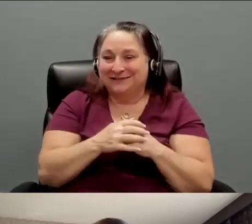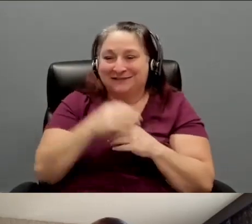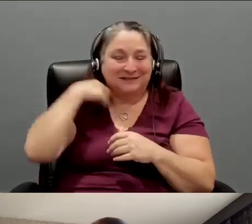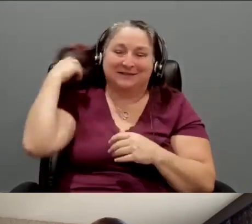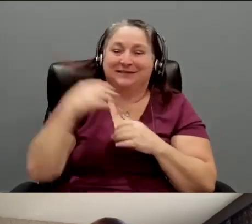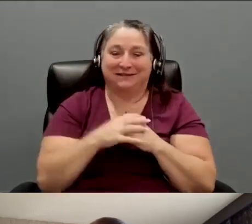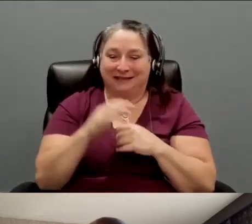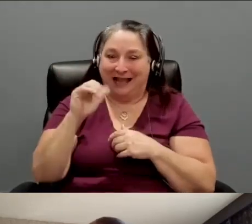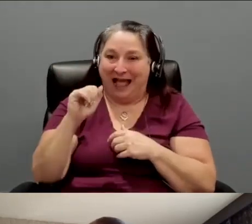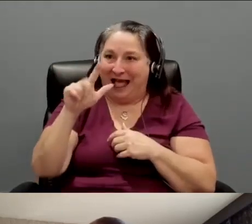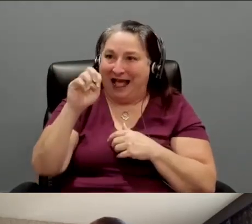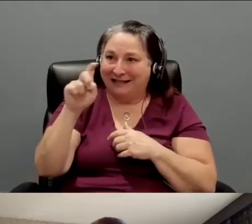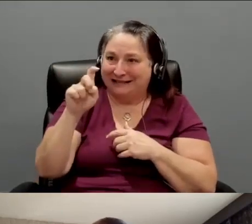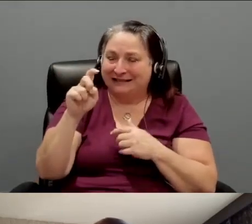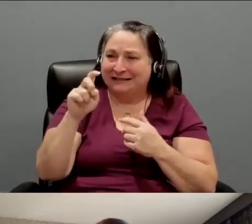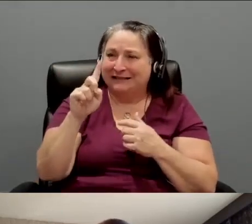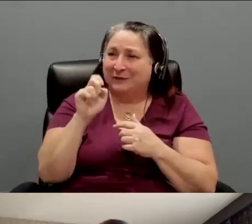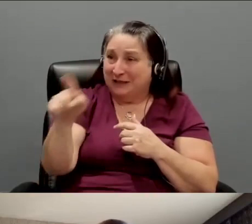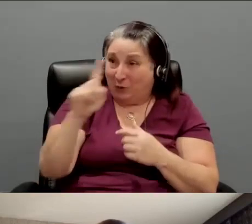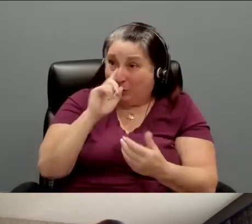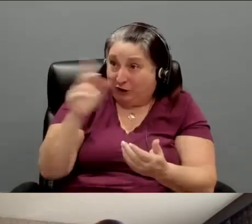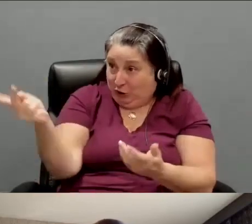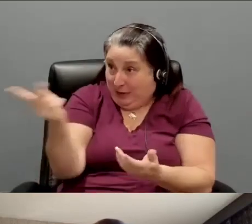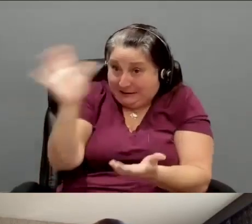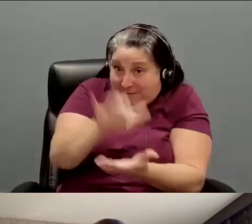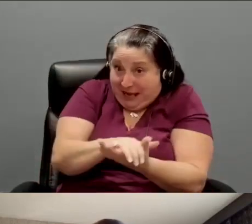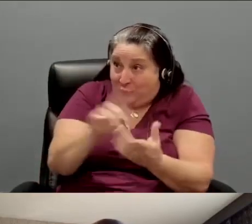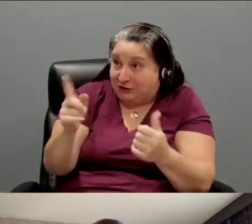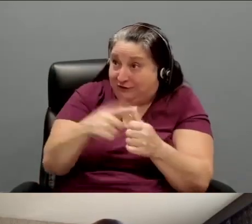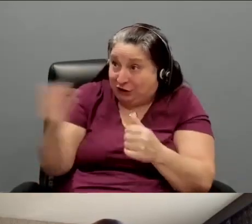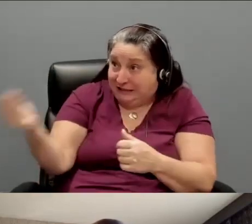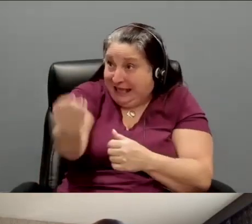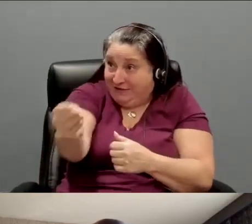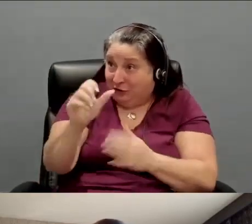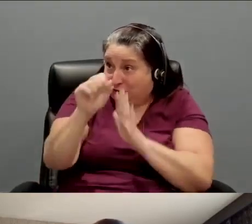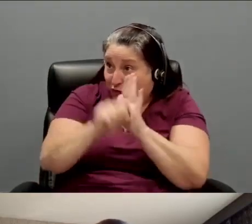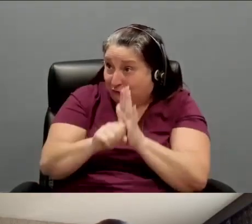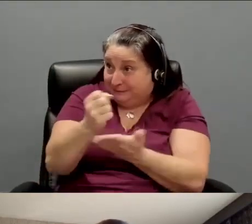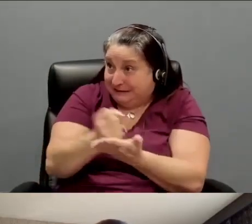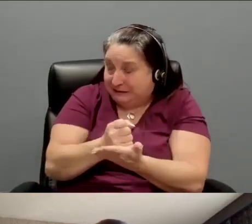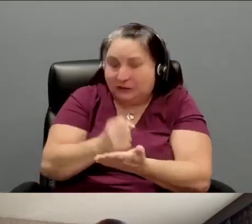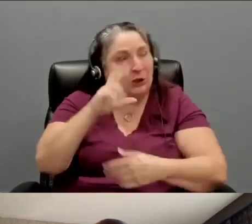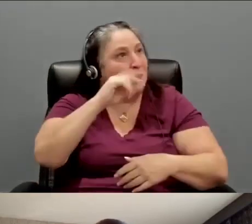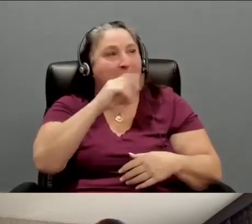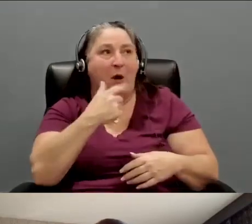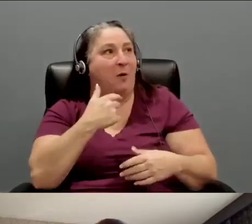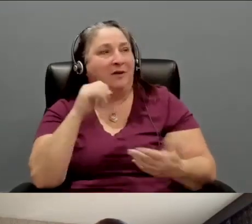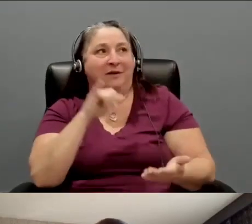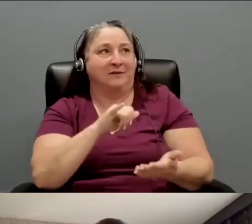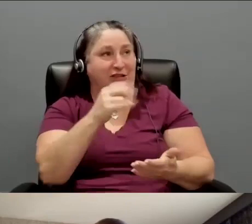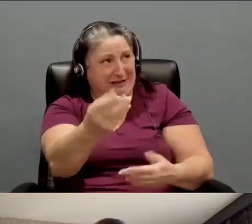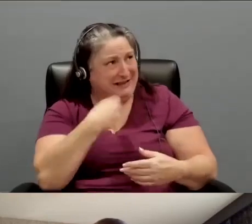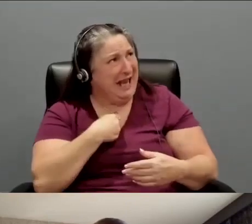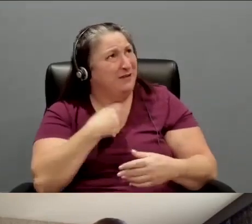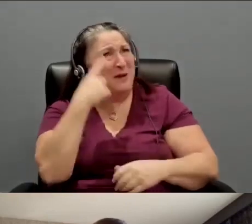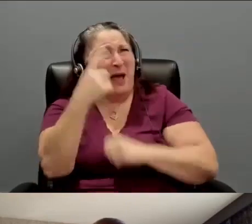you, you, did you, were you married when she first gave you the script? No, this was, this was, she gave it to me about